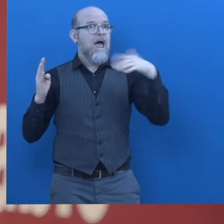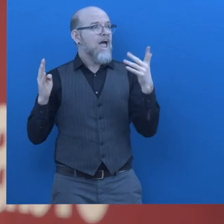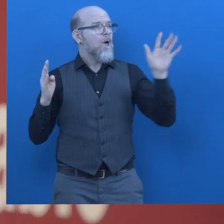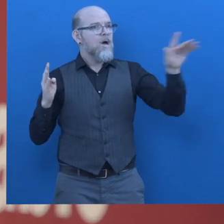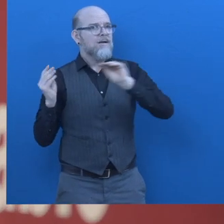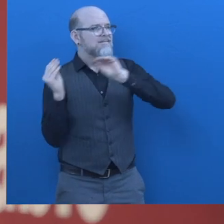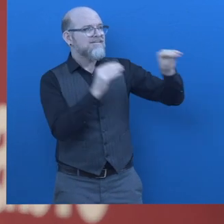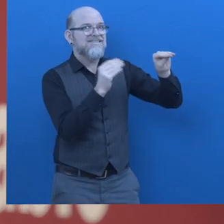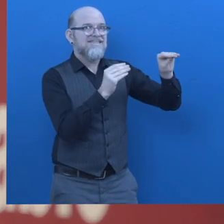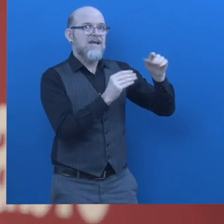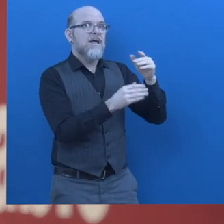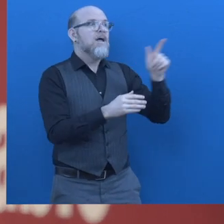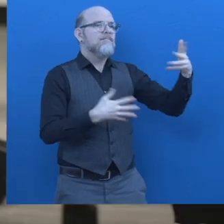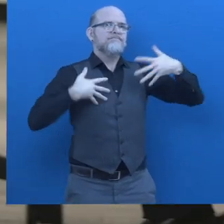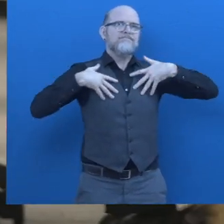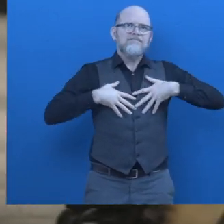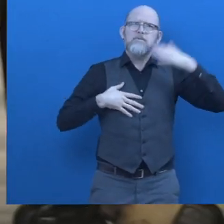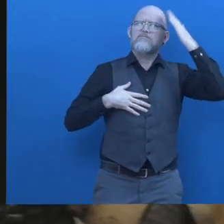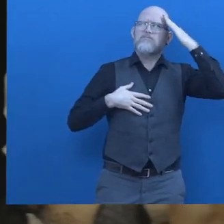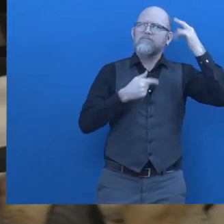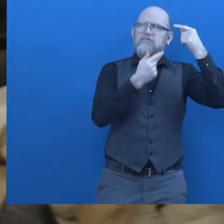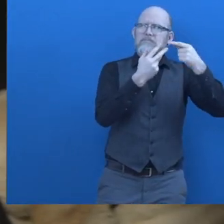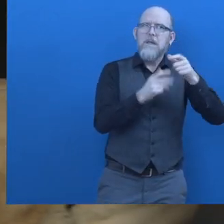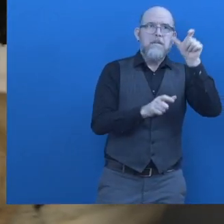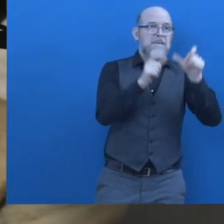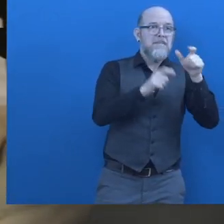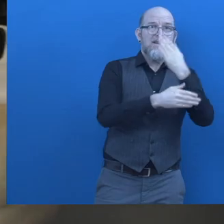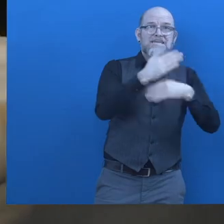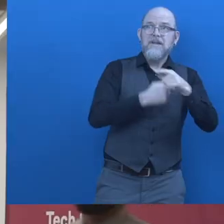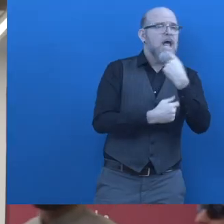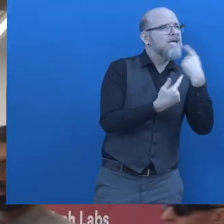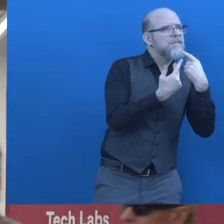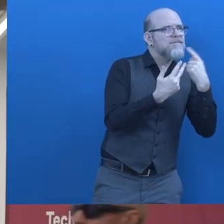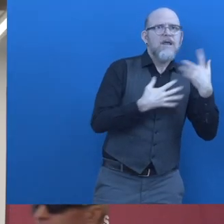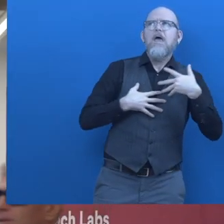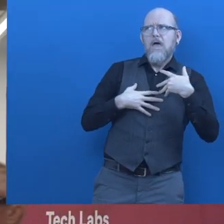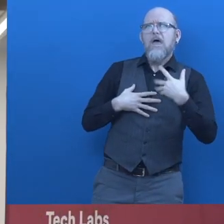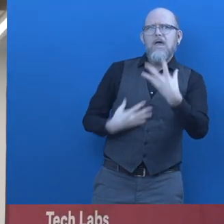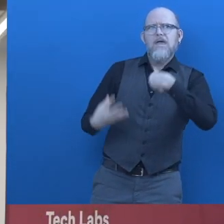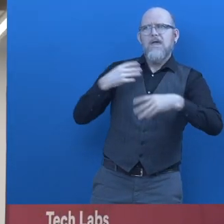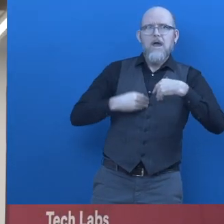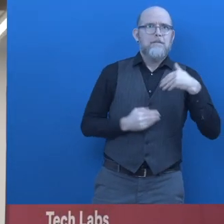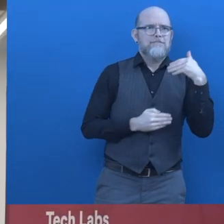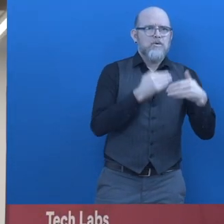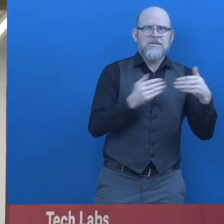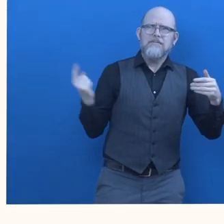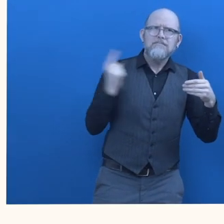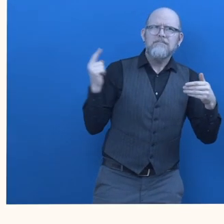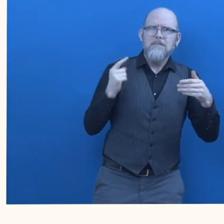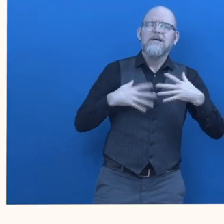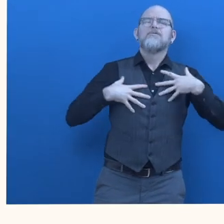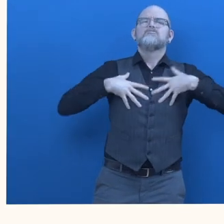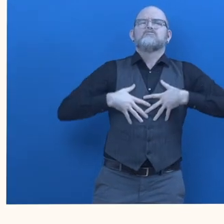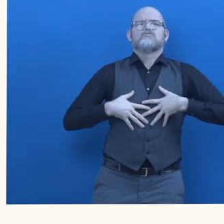of people with disabilities in their processes and on a regular basis we've raised capital